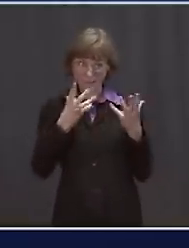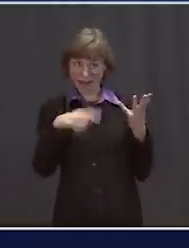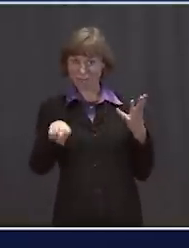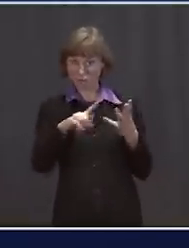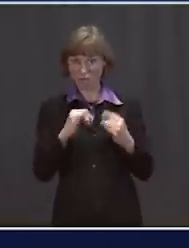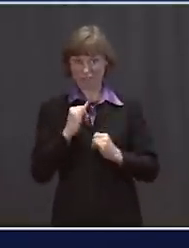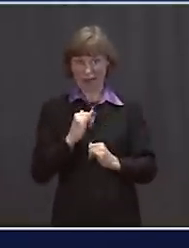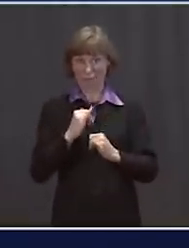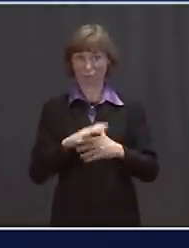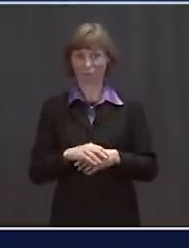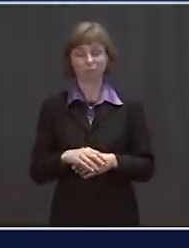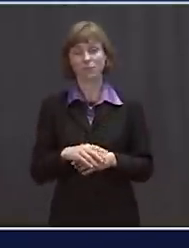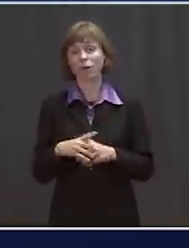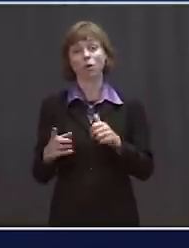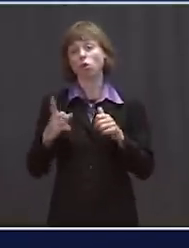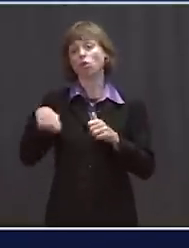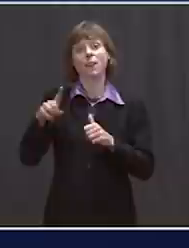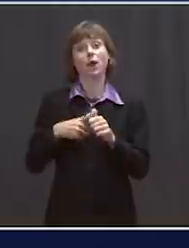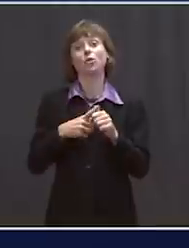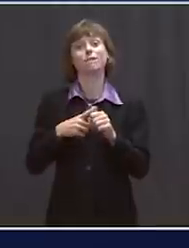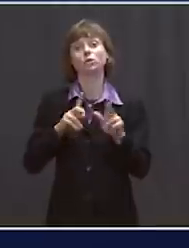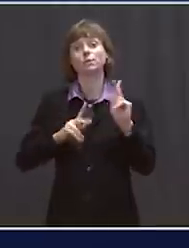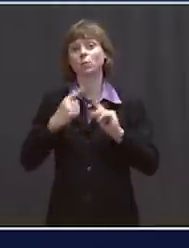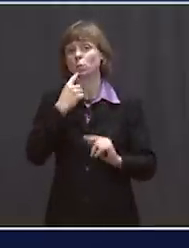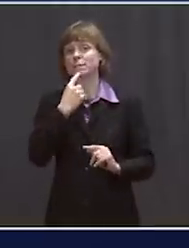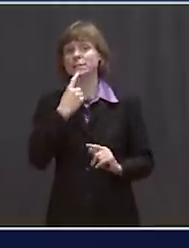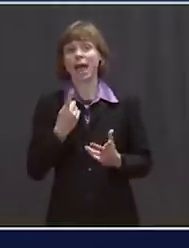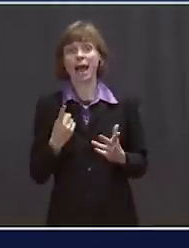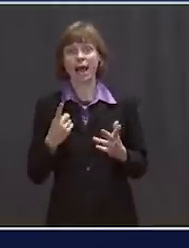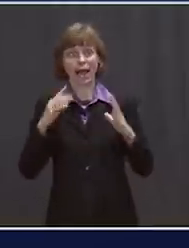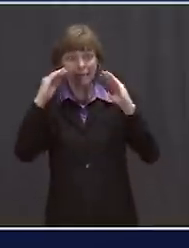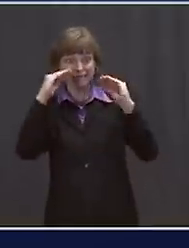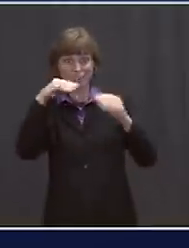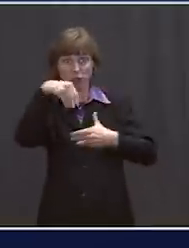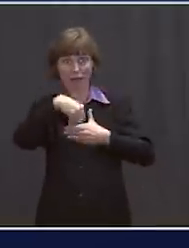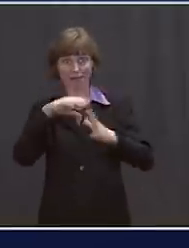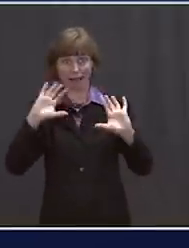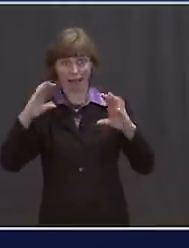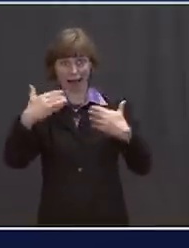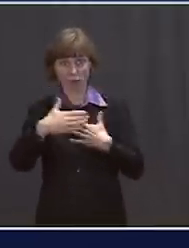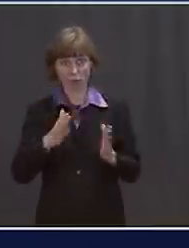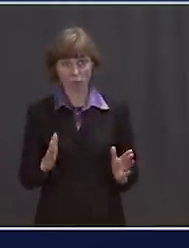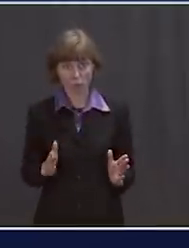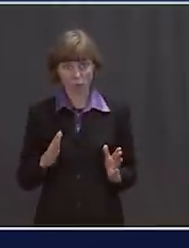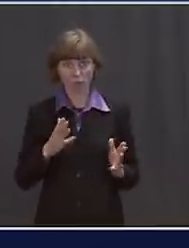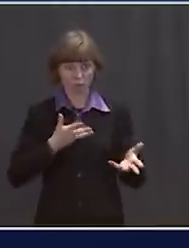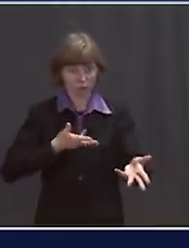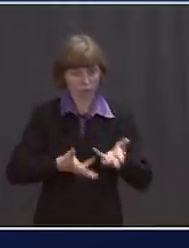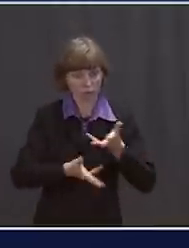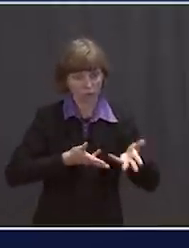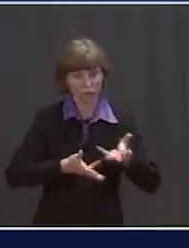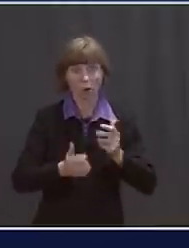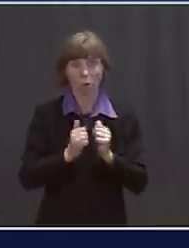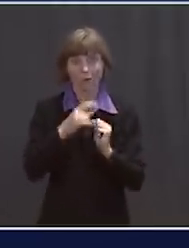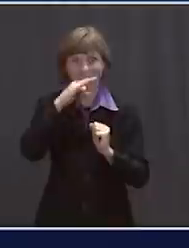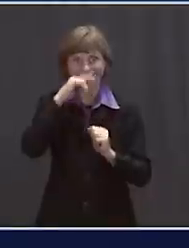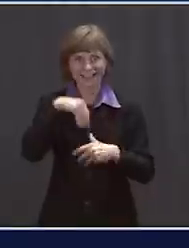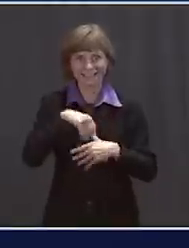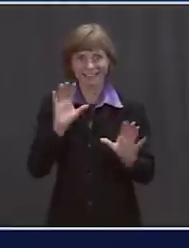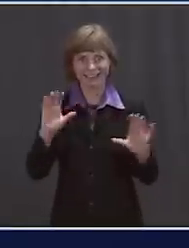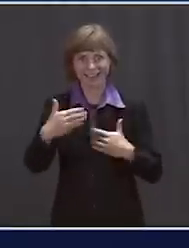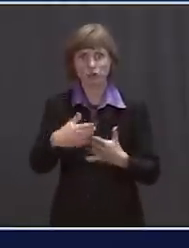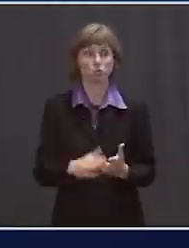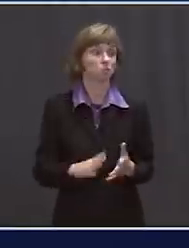They are the first people to tell you that being a teaching in the classroom and being able to engage with kids in the classroom or middle